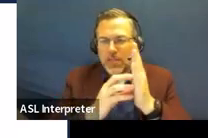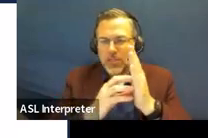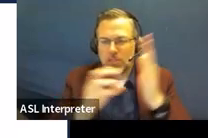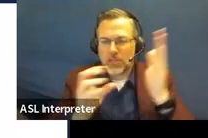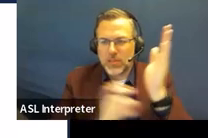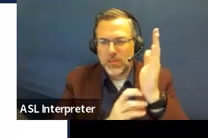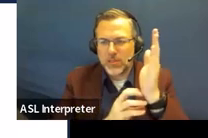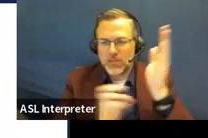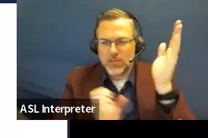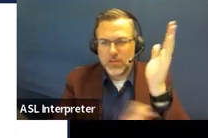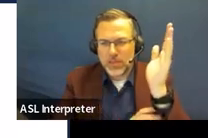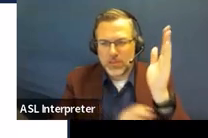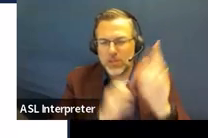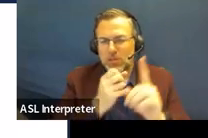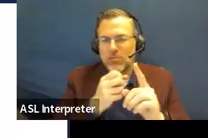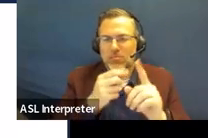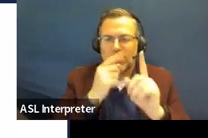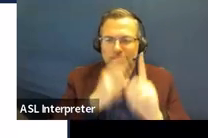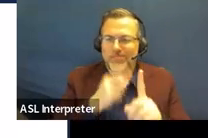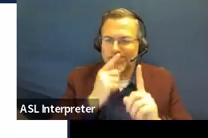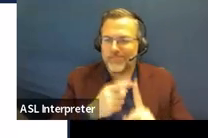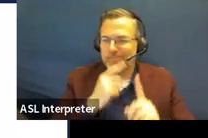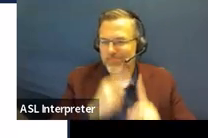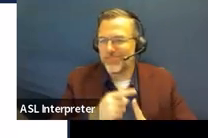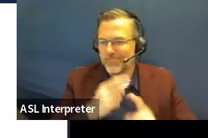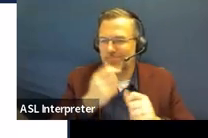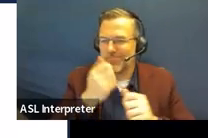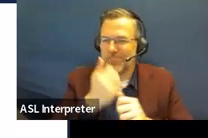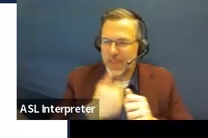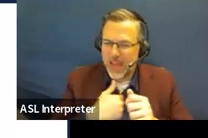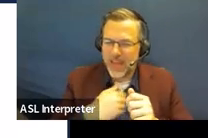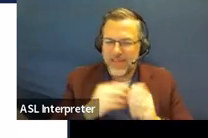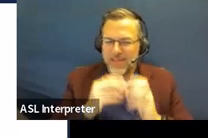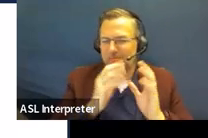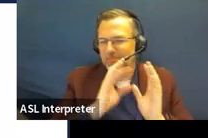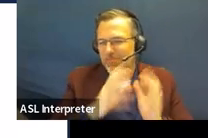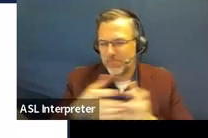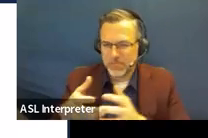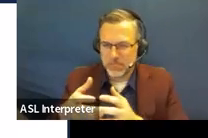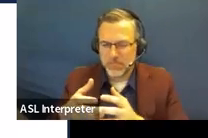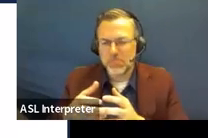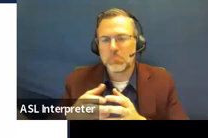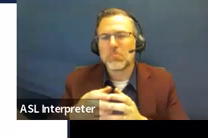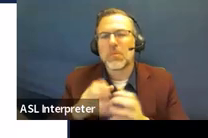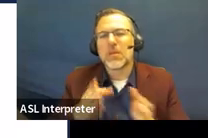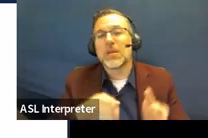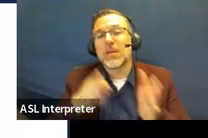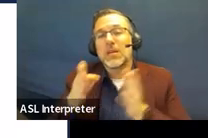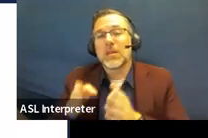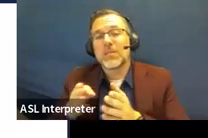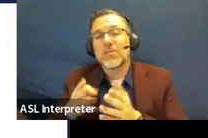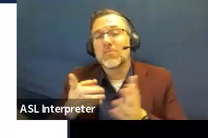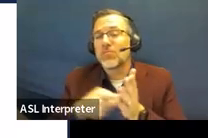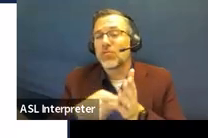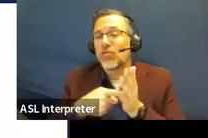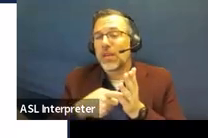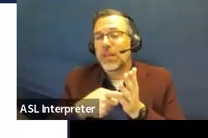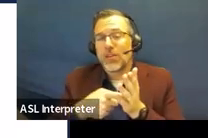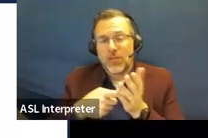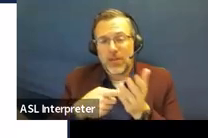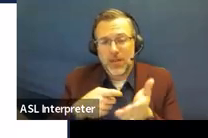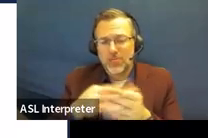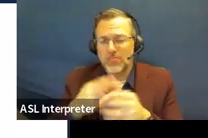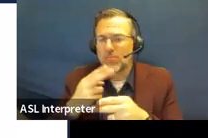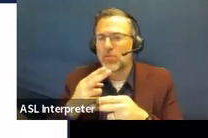at it. So the Muser citation and where that comes from. And then it tells the criteria that we're looking for. And it's, we call it a quick